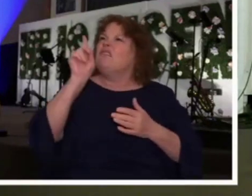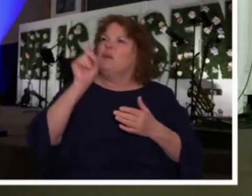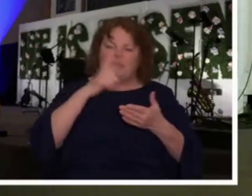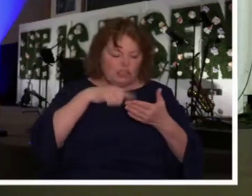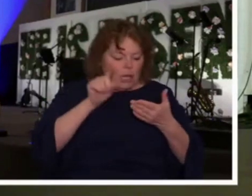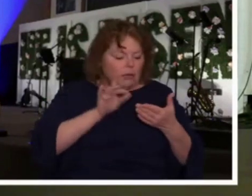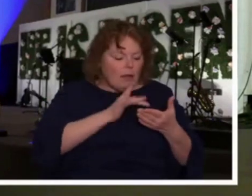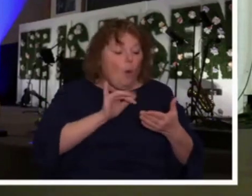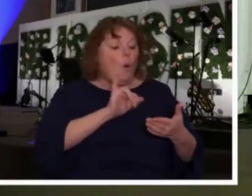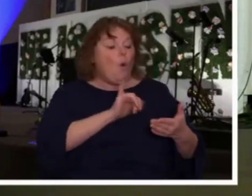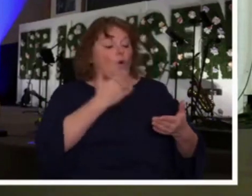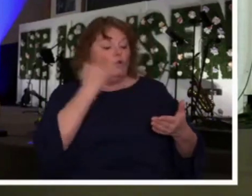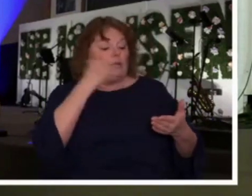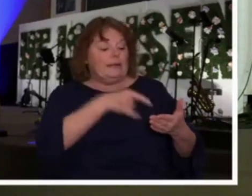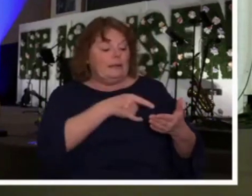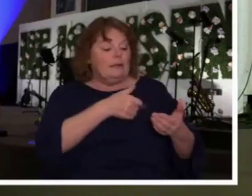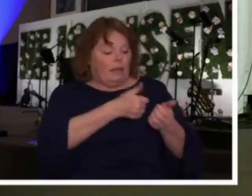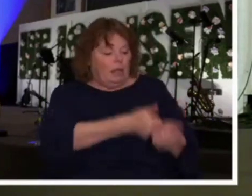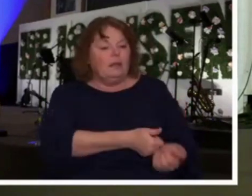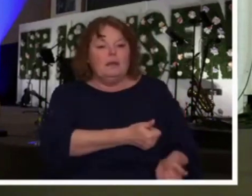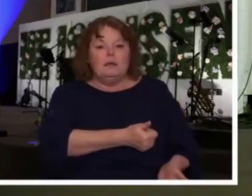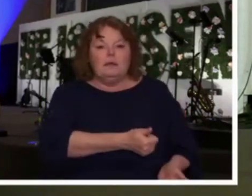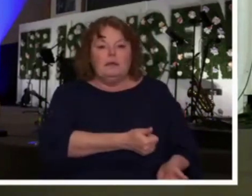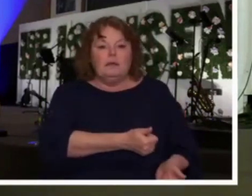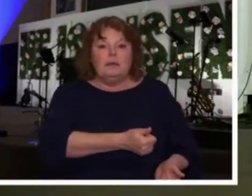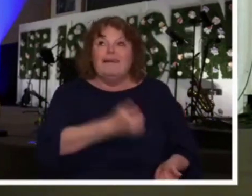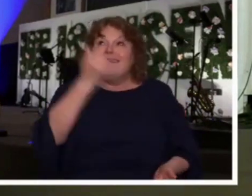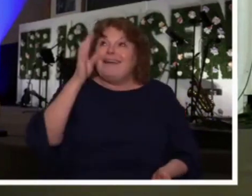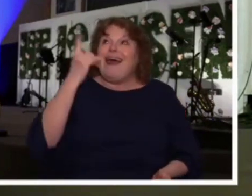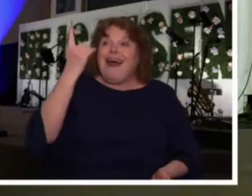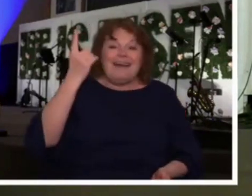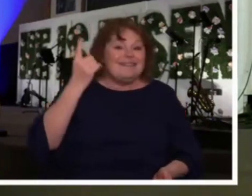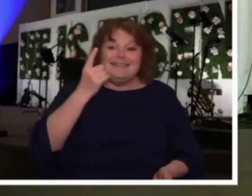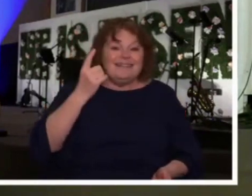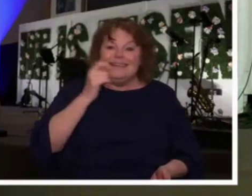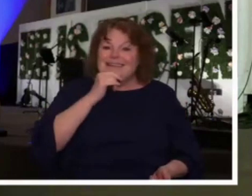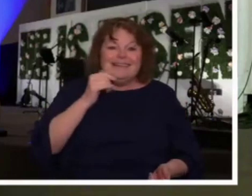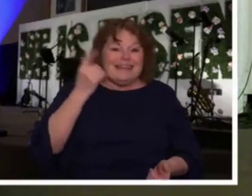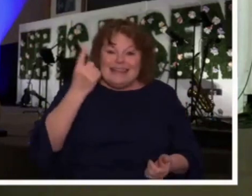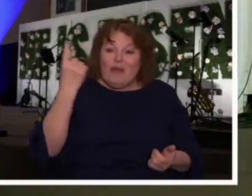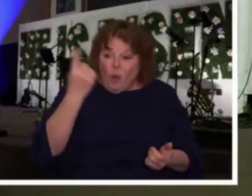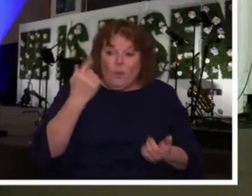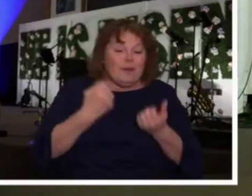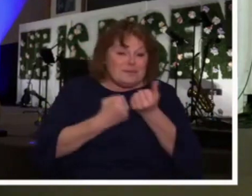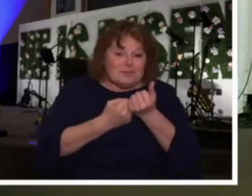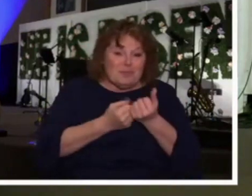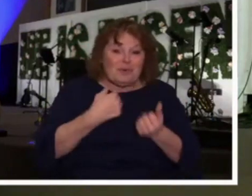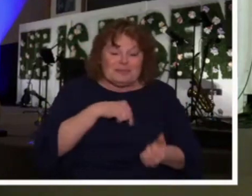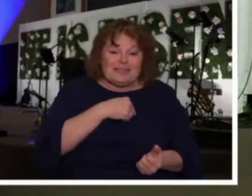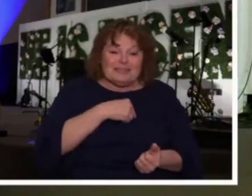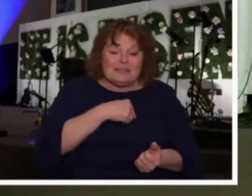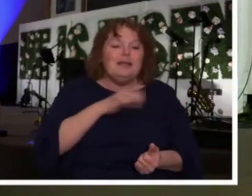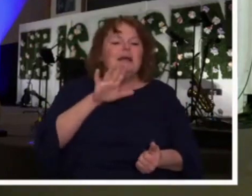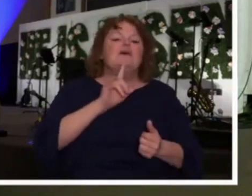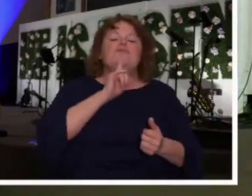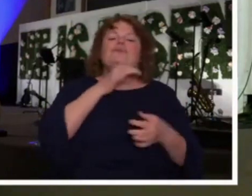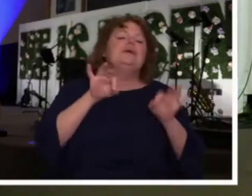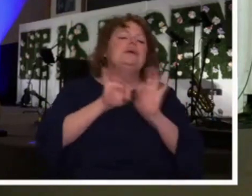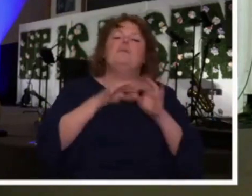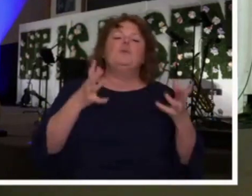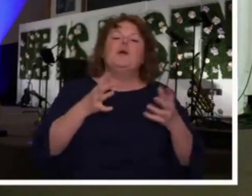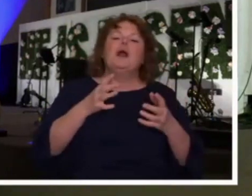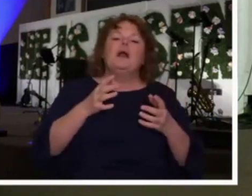communication with the one who is never stopping and always moving? How do we do that? Number one, never lose your awe and wonder of God.